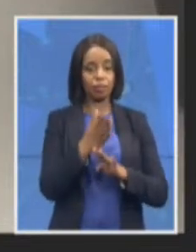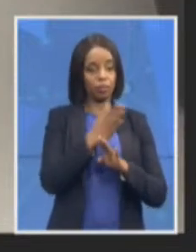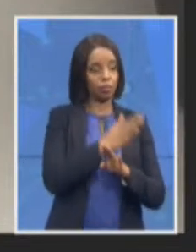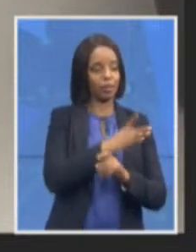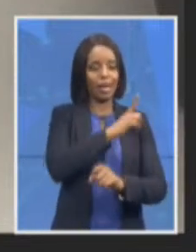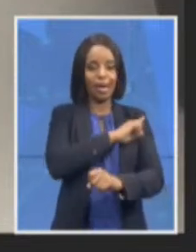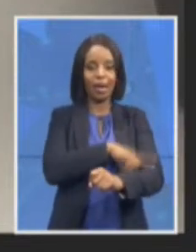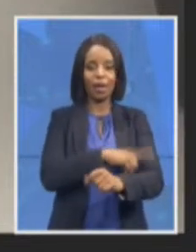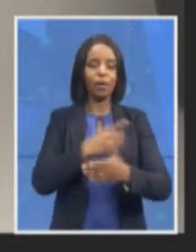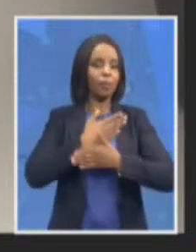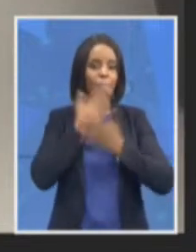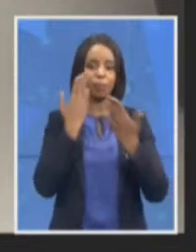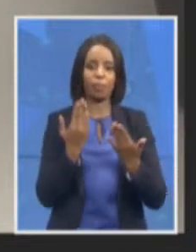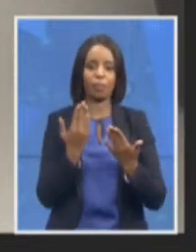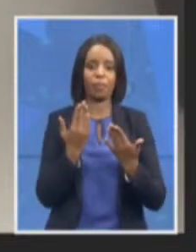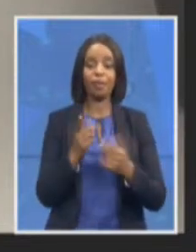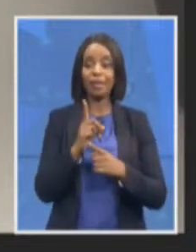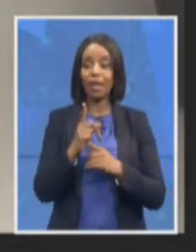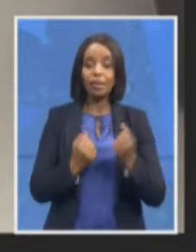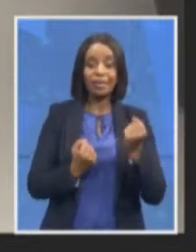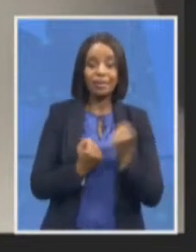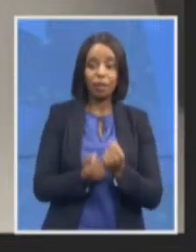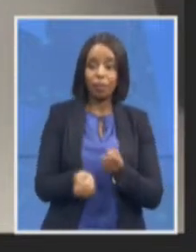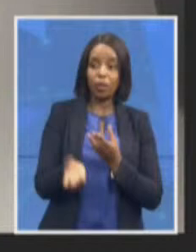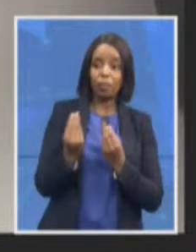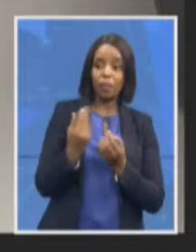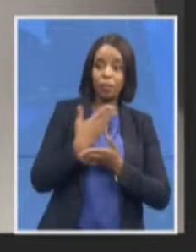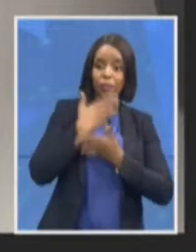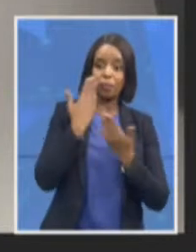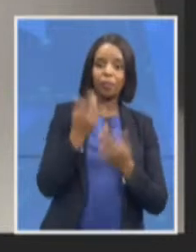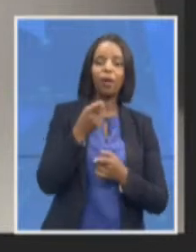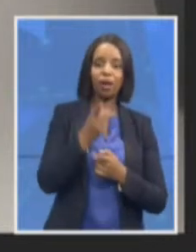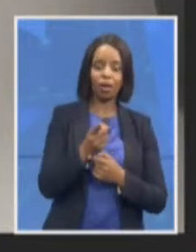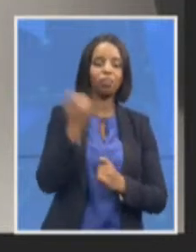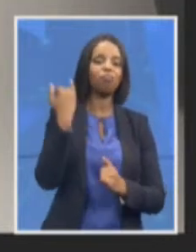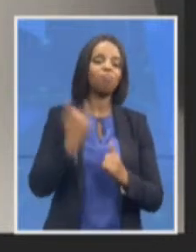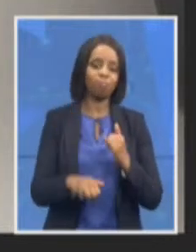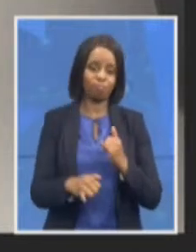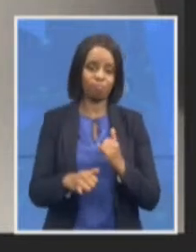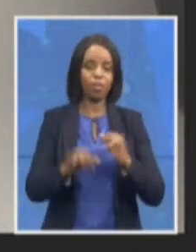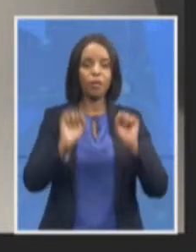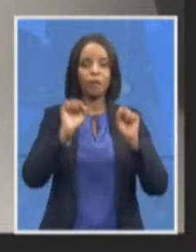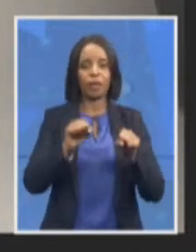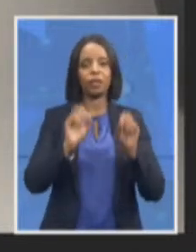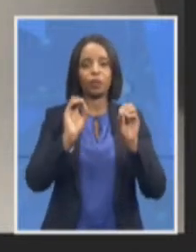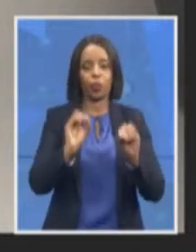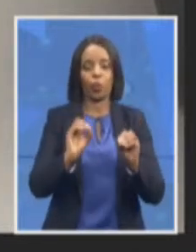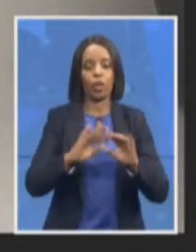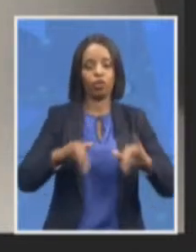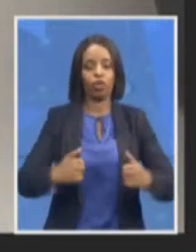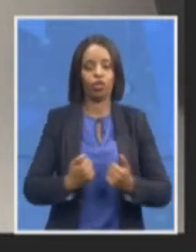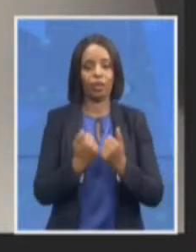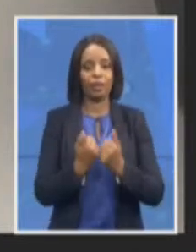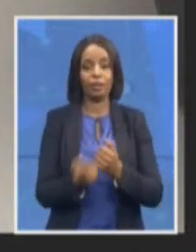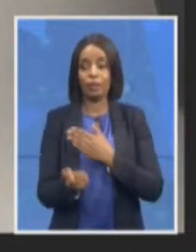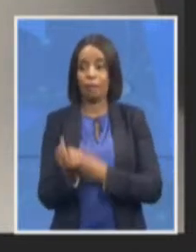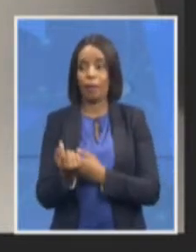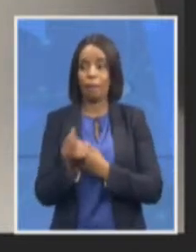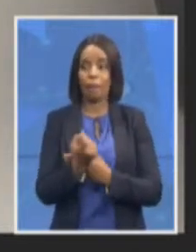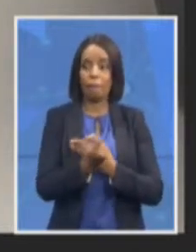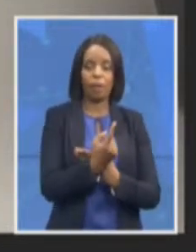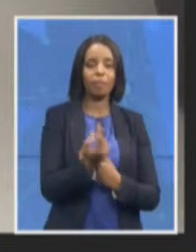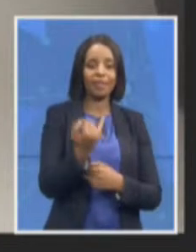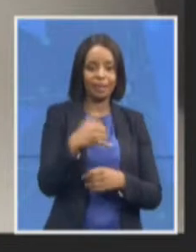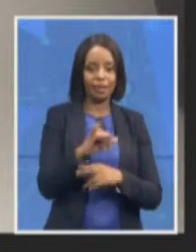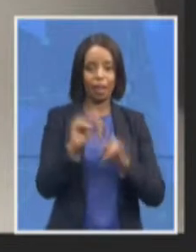incorrect of course there are challenges still with the kinds of skills that the national director referred to but it does speak to the question I think that Karen